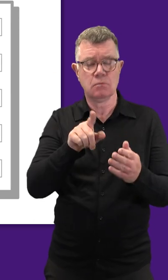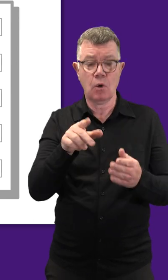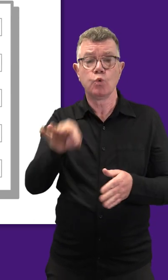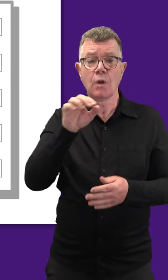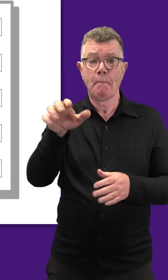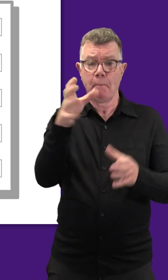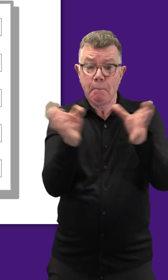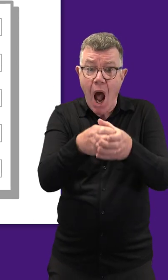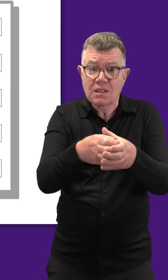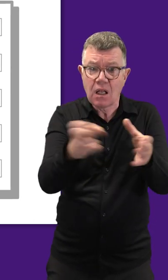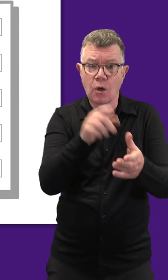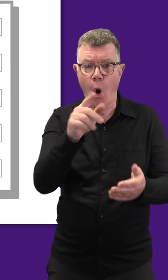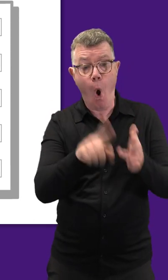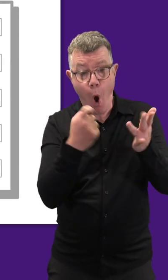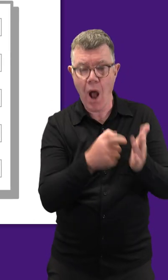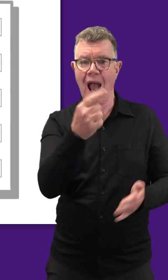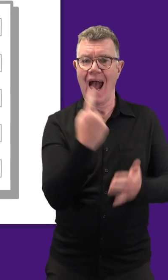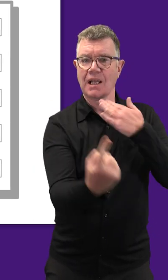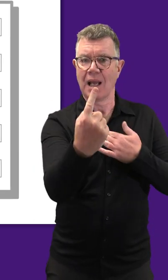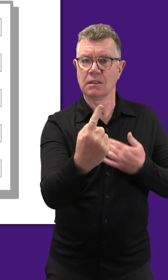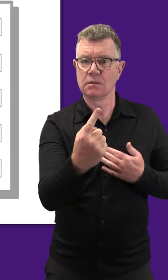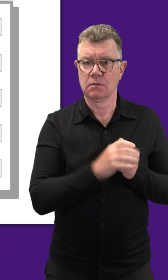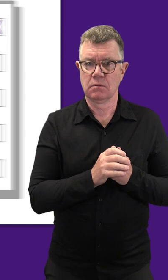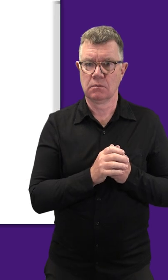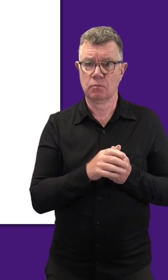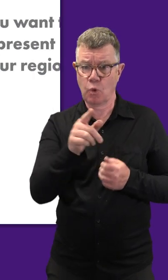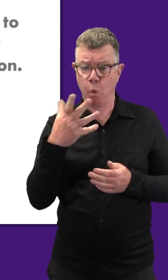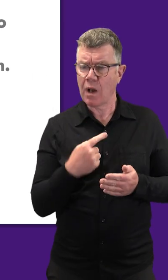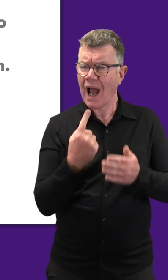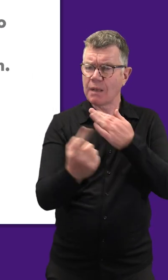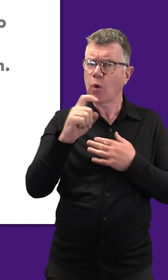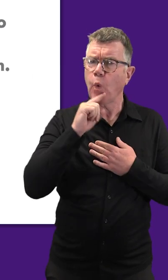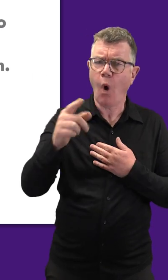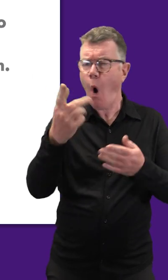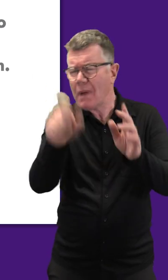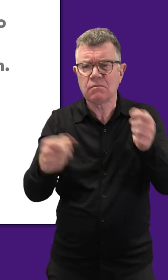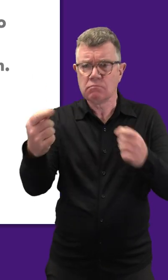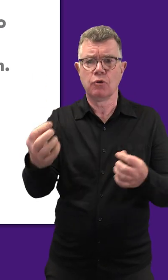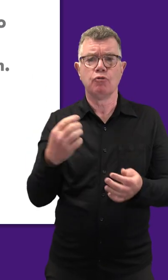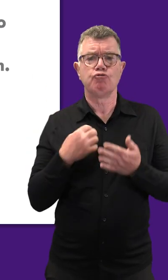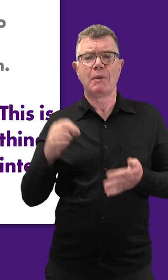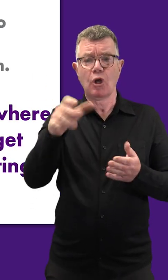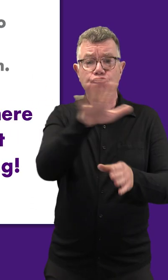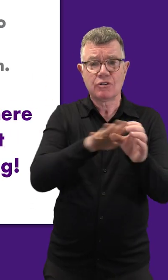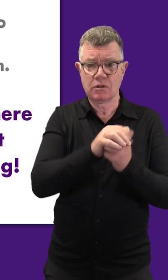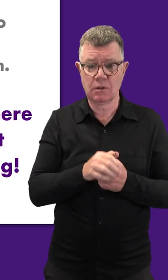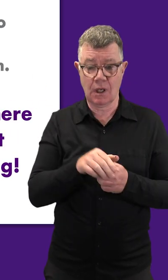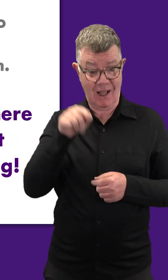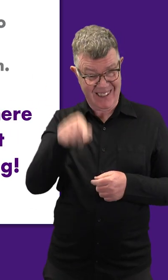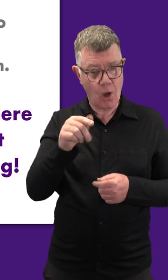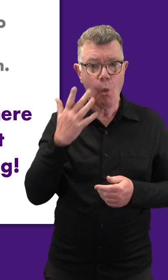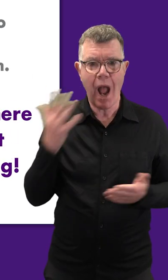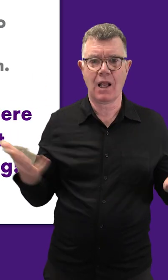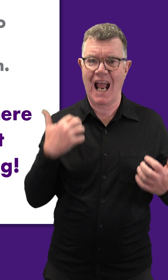with your regional ballot, you choose the party or independent candidate, you want to represent your region. This is